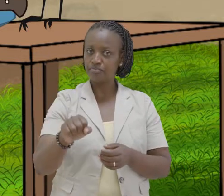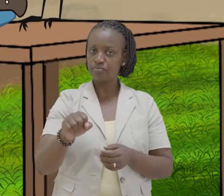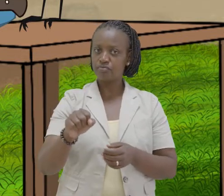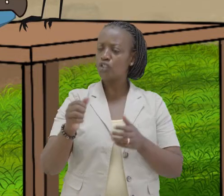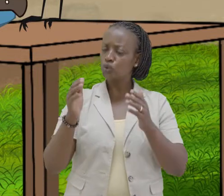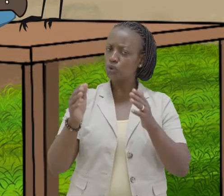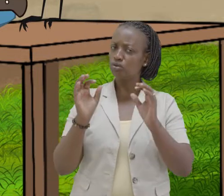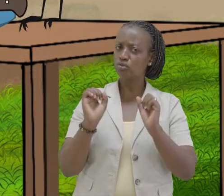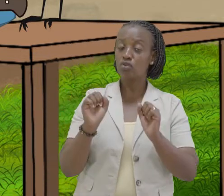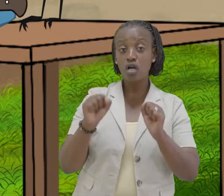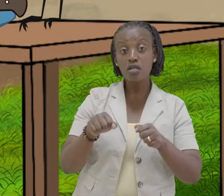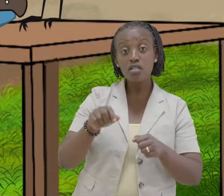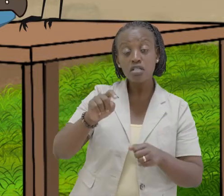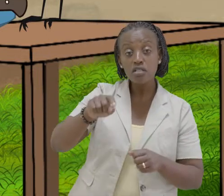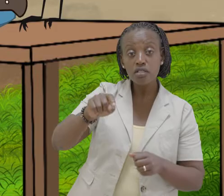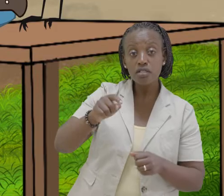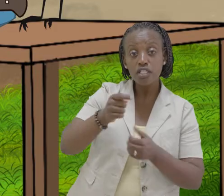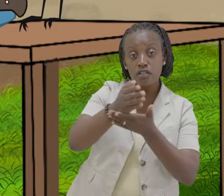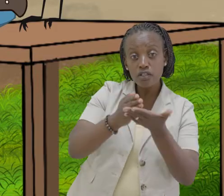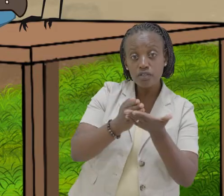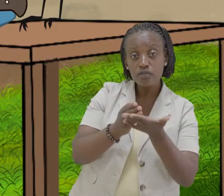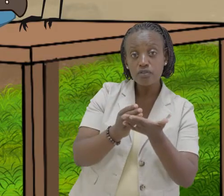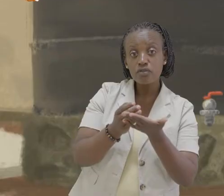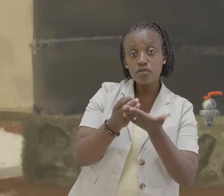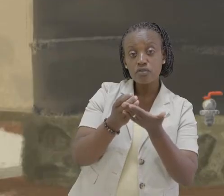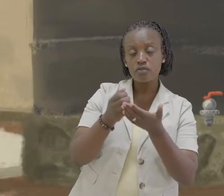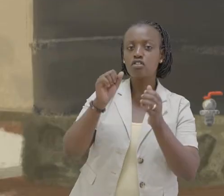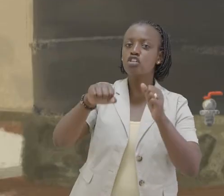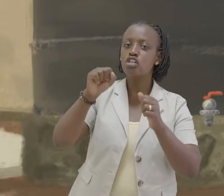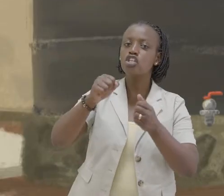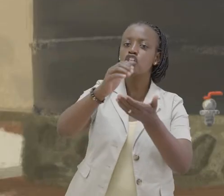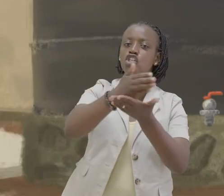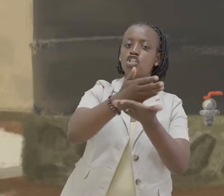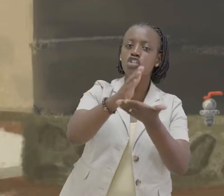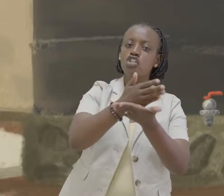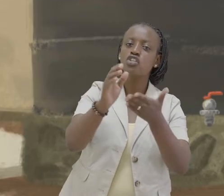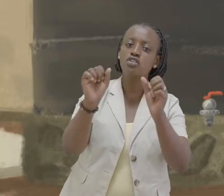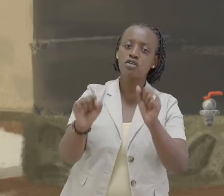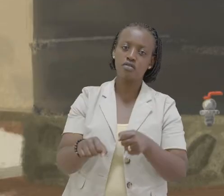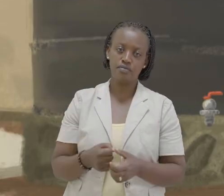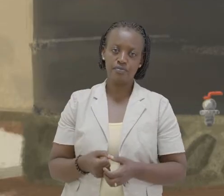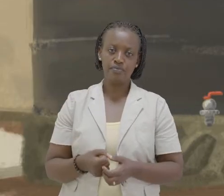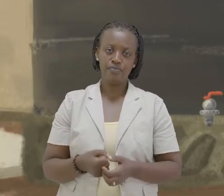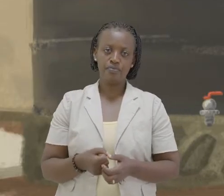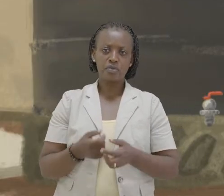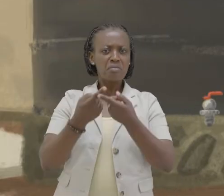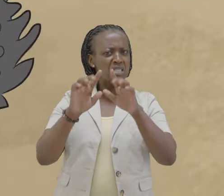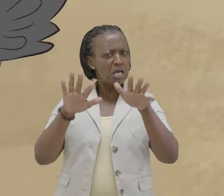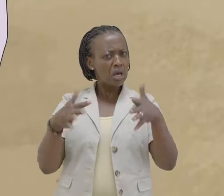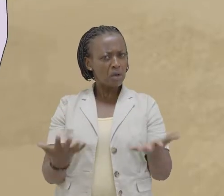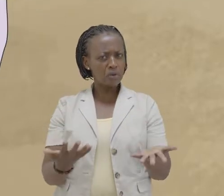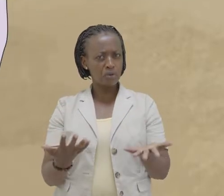it's huge Would you like a piece? Yes, let's share it Hmm, but